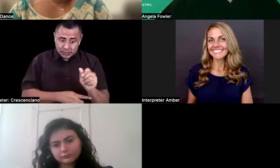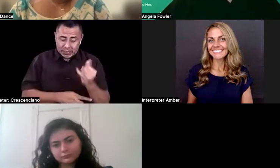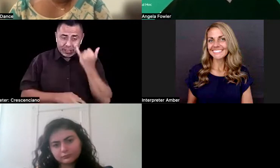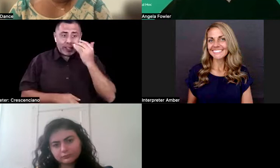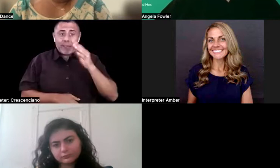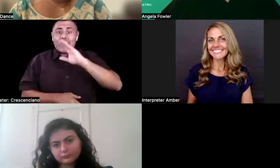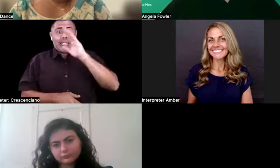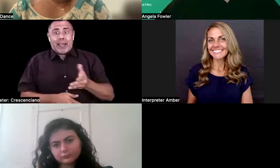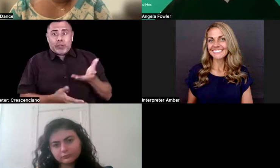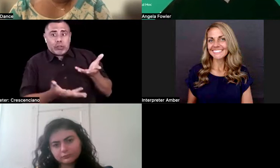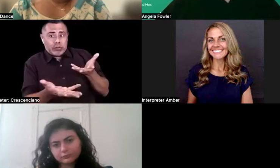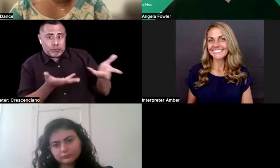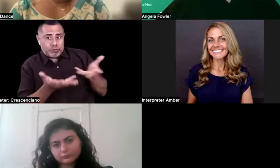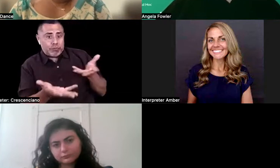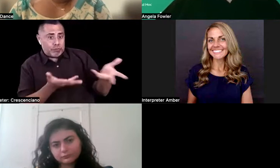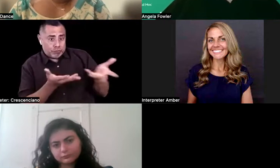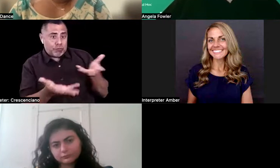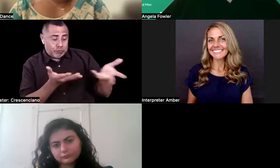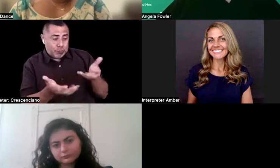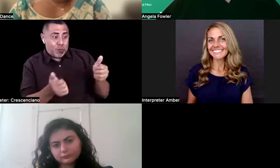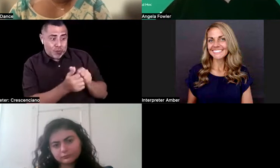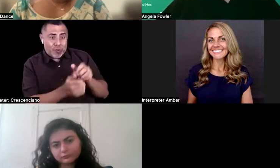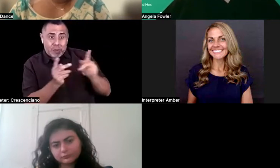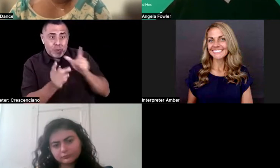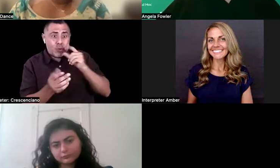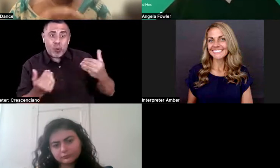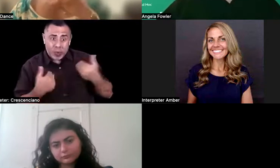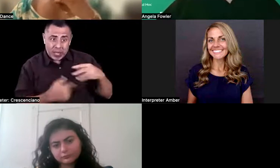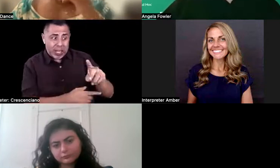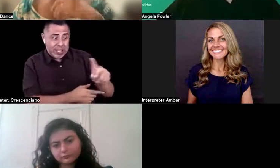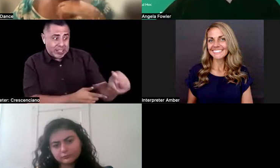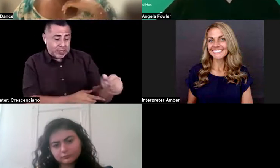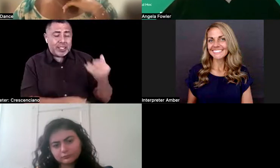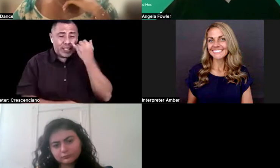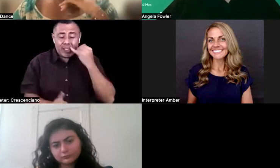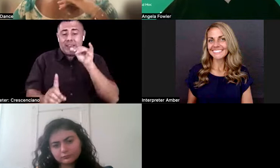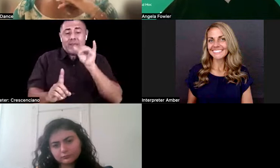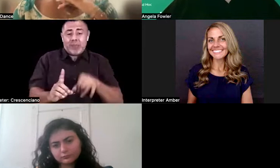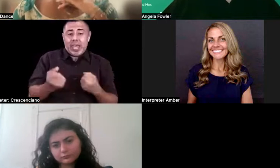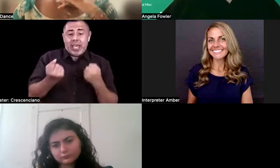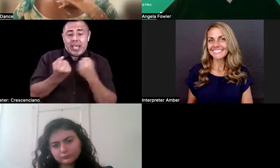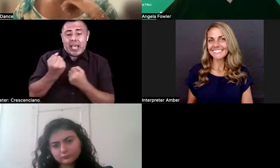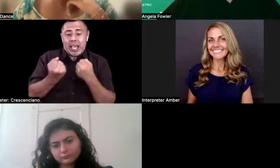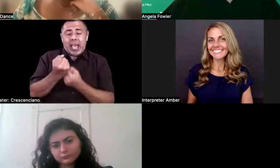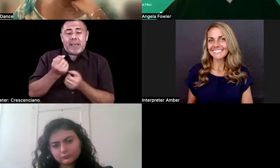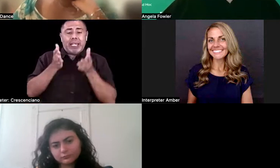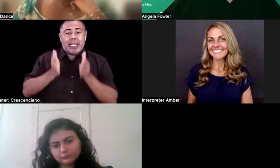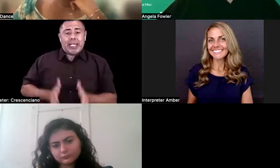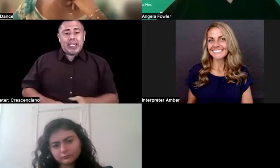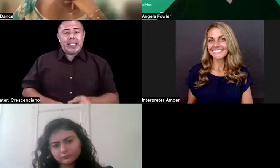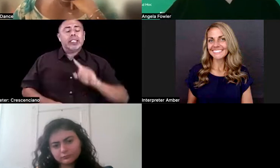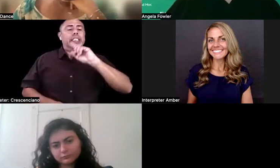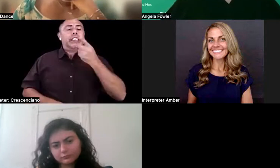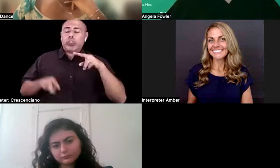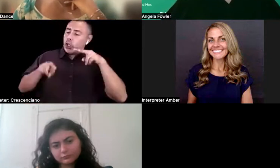have a disability, if that advocate is taking a strictly ADA perspective and not a real